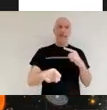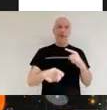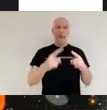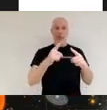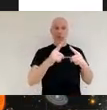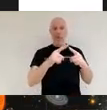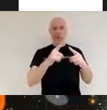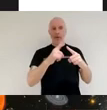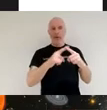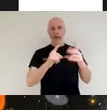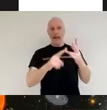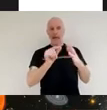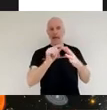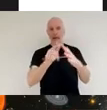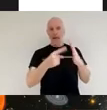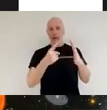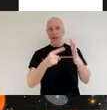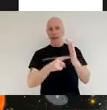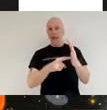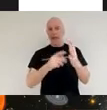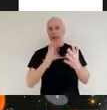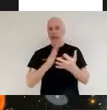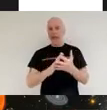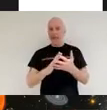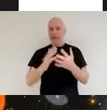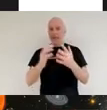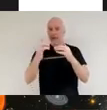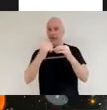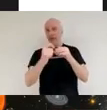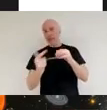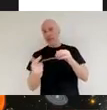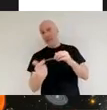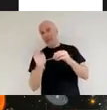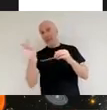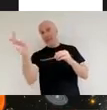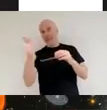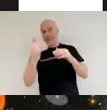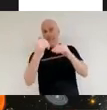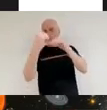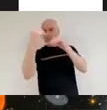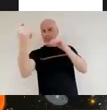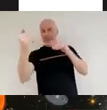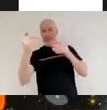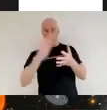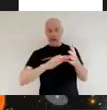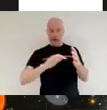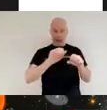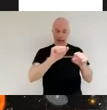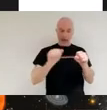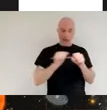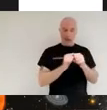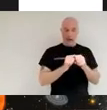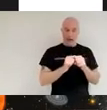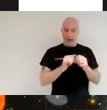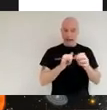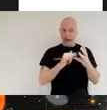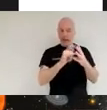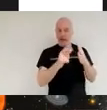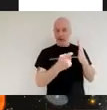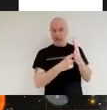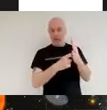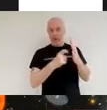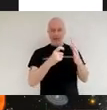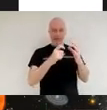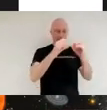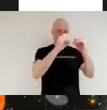exist outside of our own solar system and one of the main things that web is going to be looking at is to study not